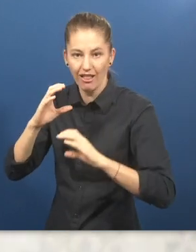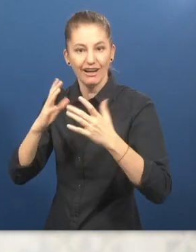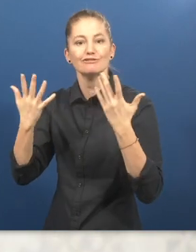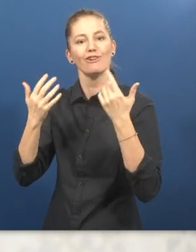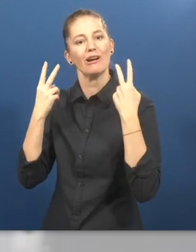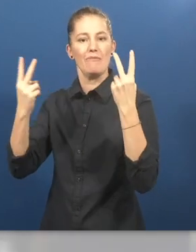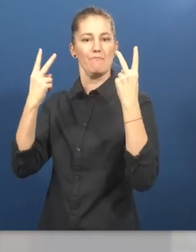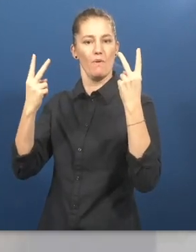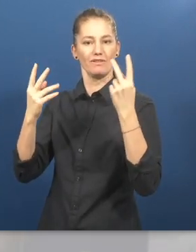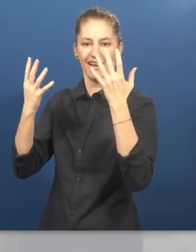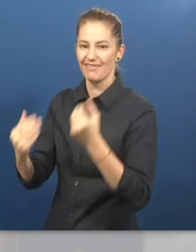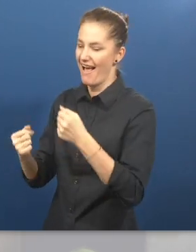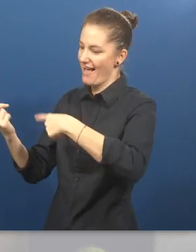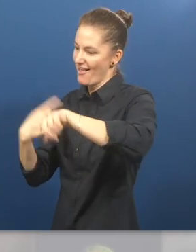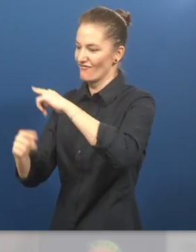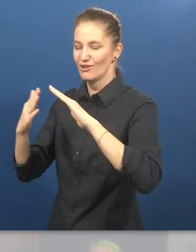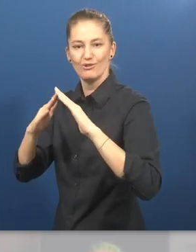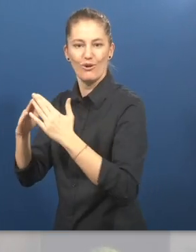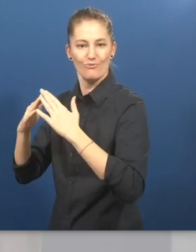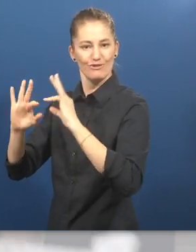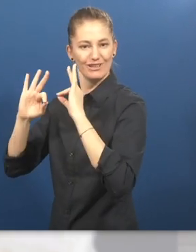How did this solution change your life?